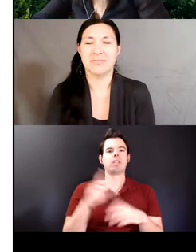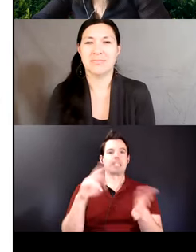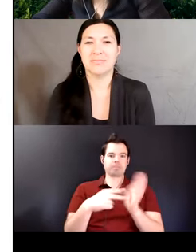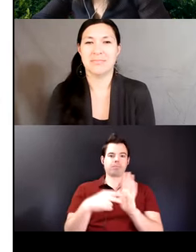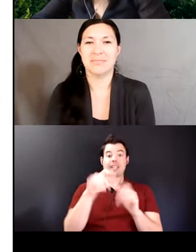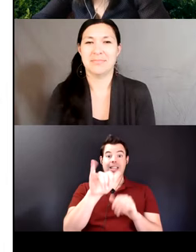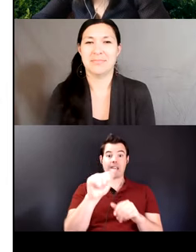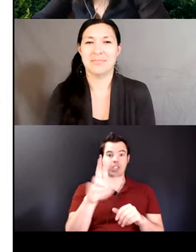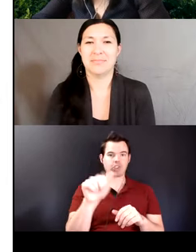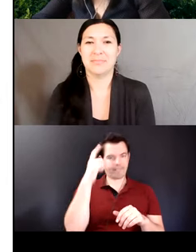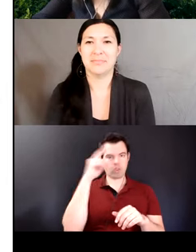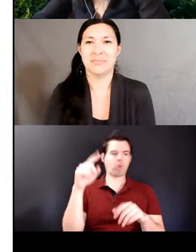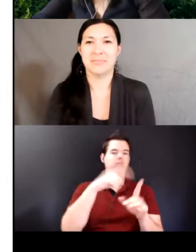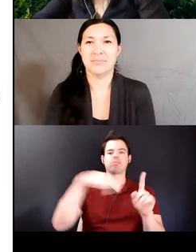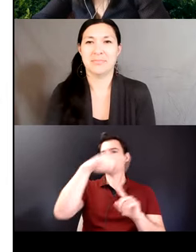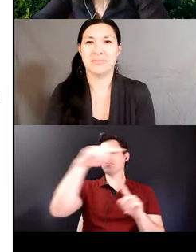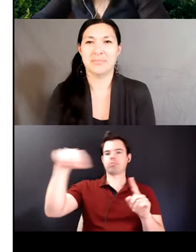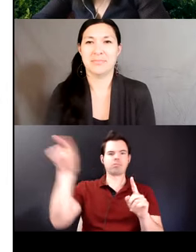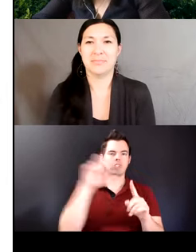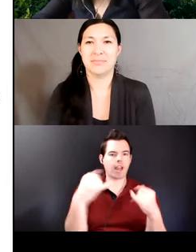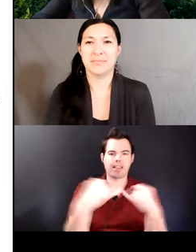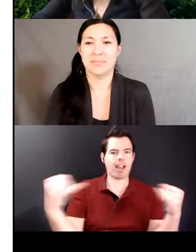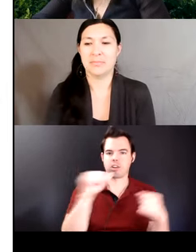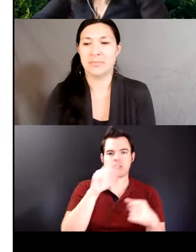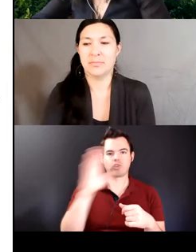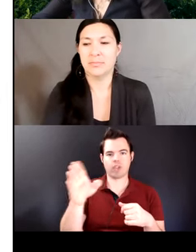in and in a wider space as in 17